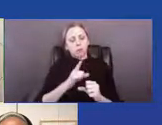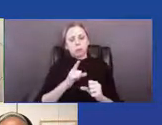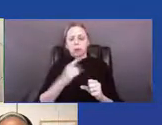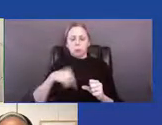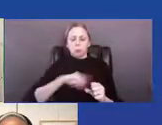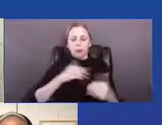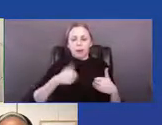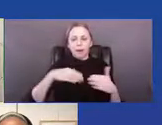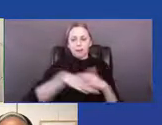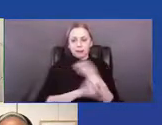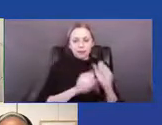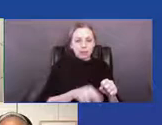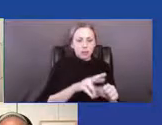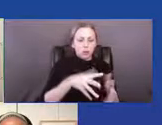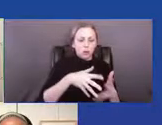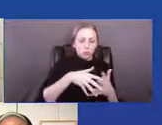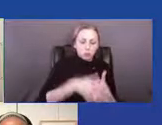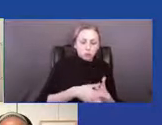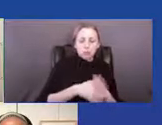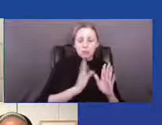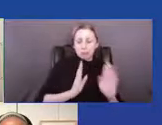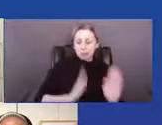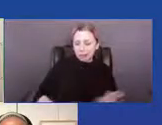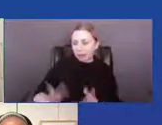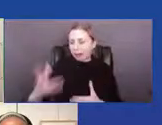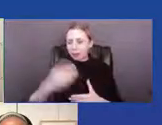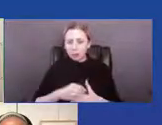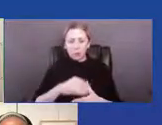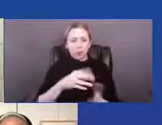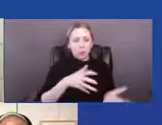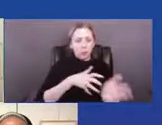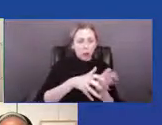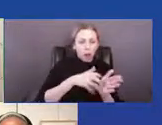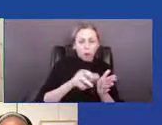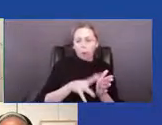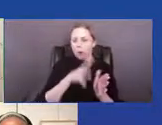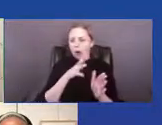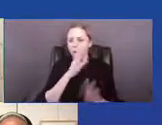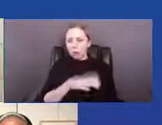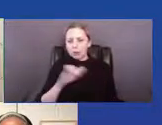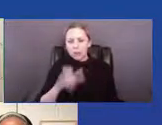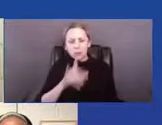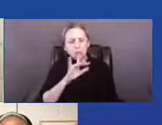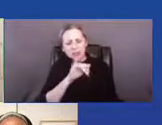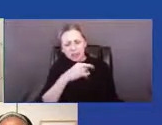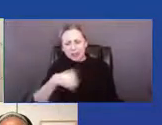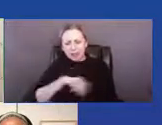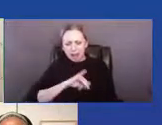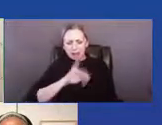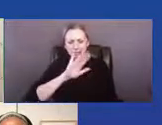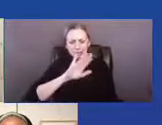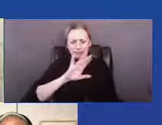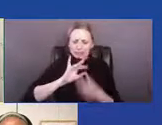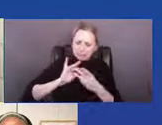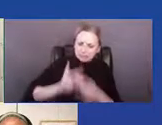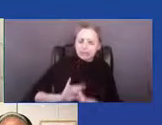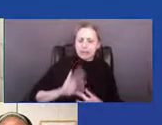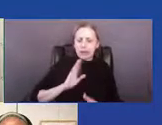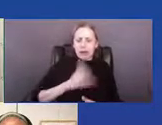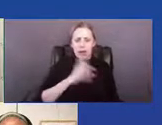interpretation, braille or closed captioning, and the centering of the work, the scholarship,